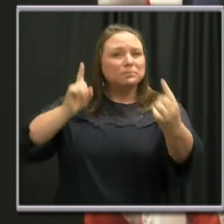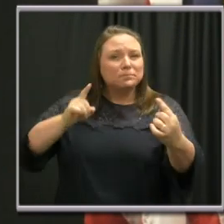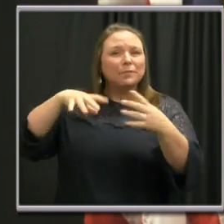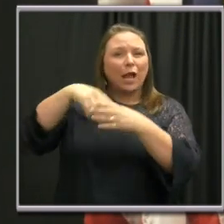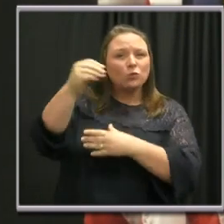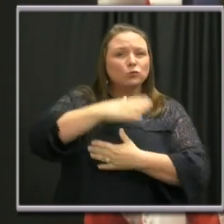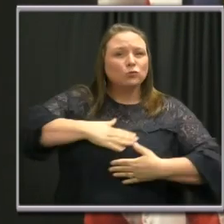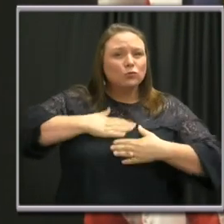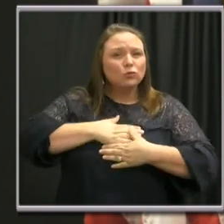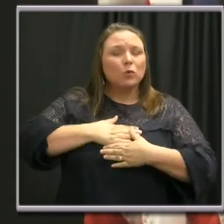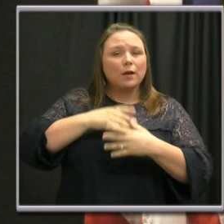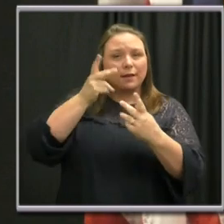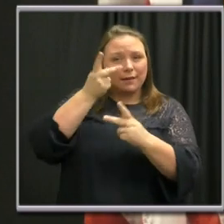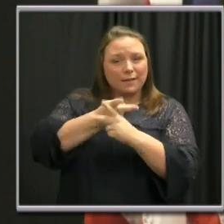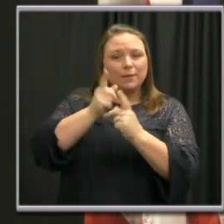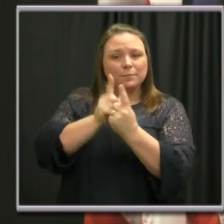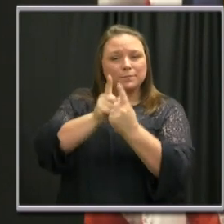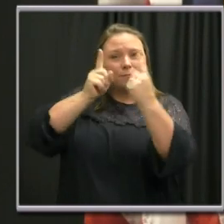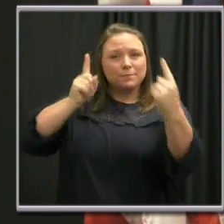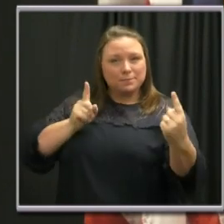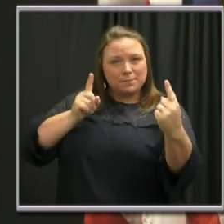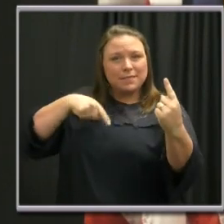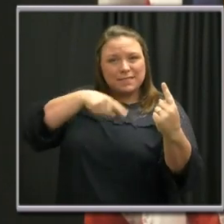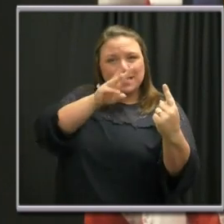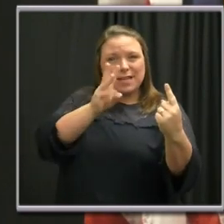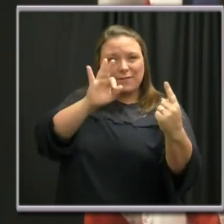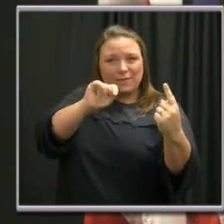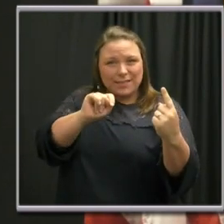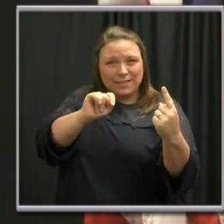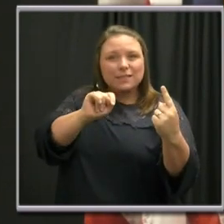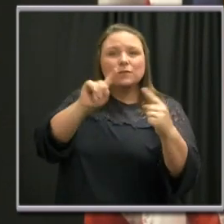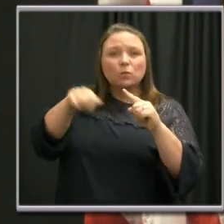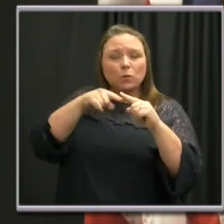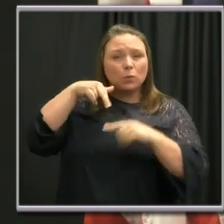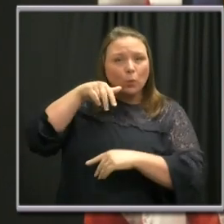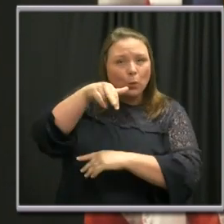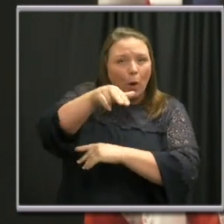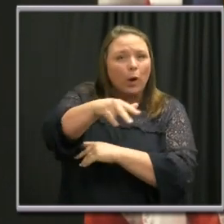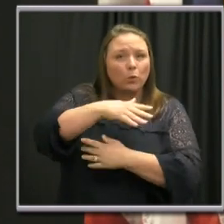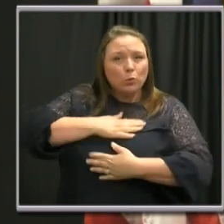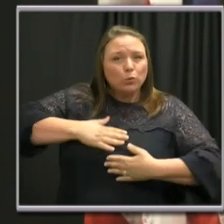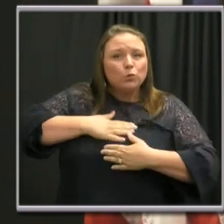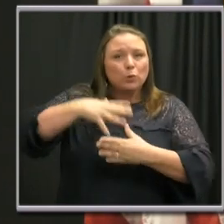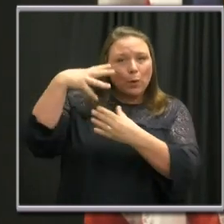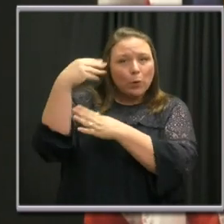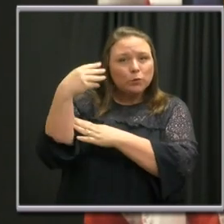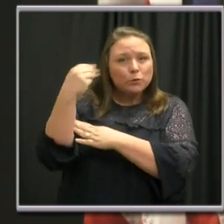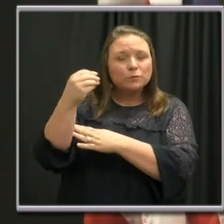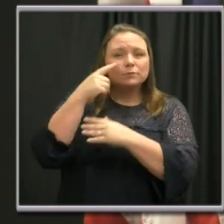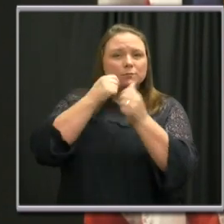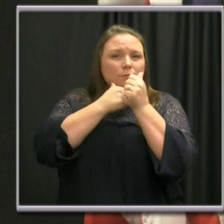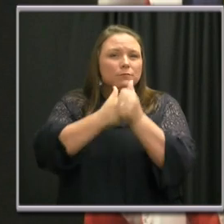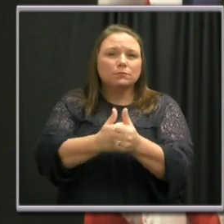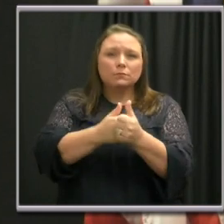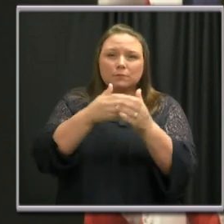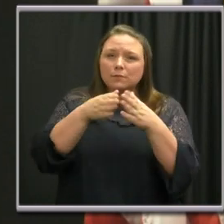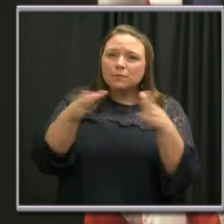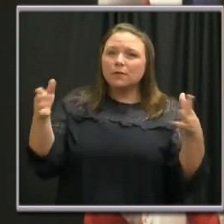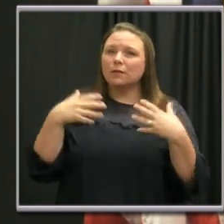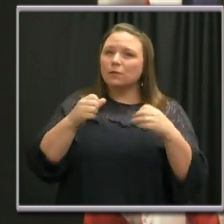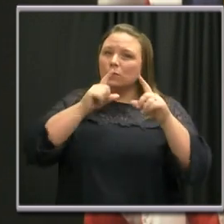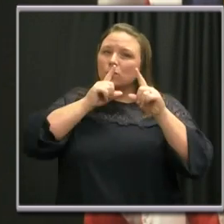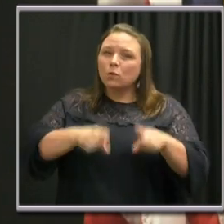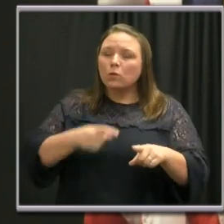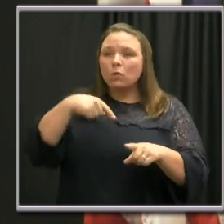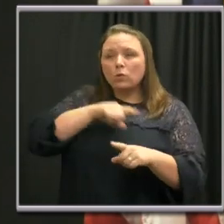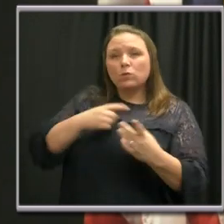Maintaining safe social distancing when taking walks and enjoying our green spaces, and abiding by public health orders, closing